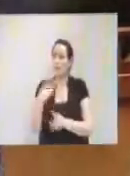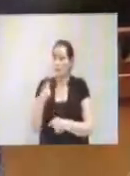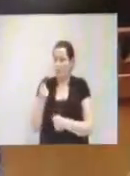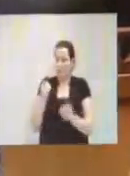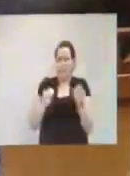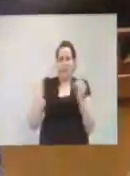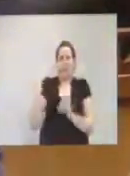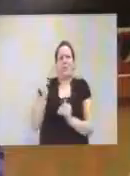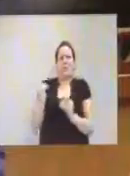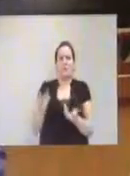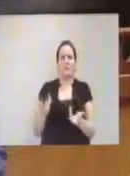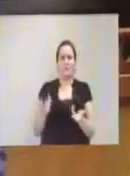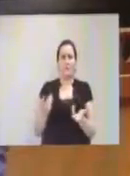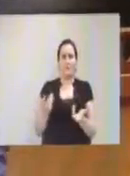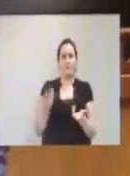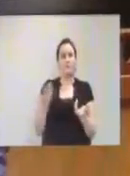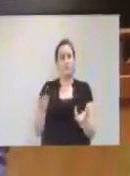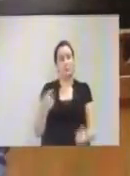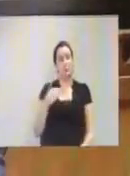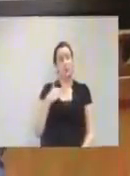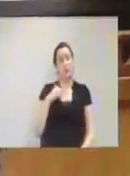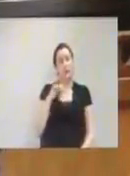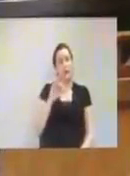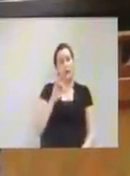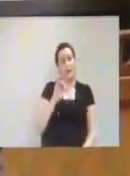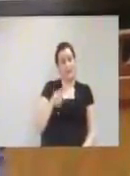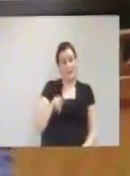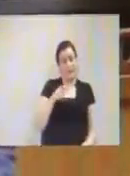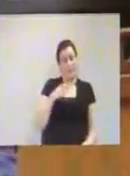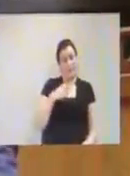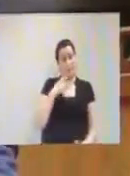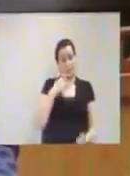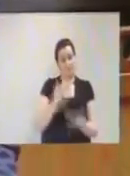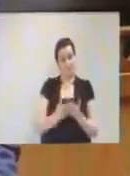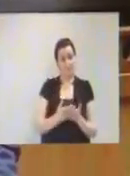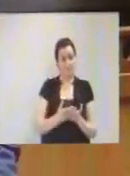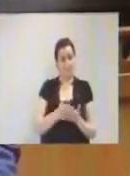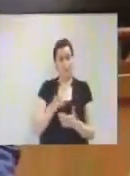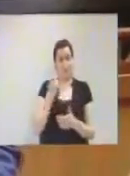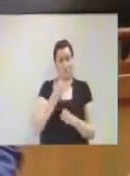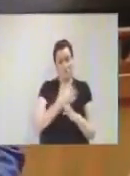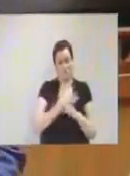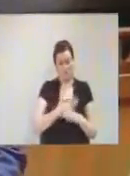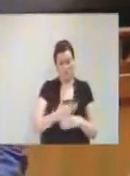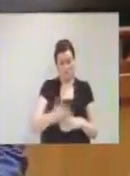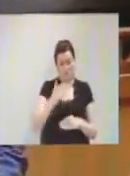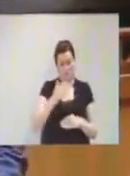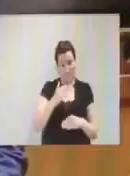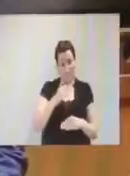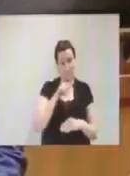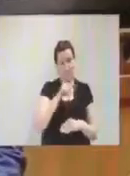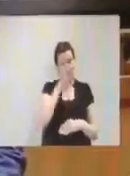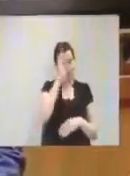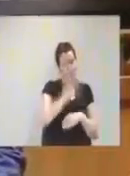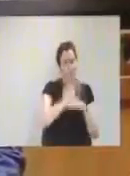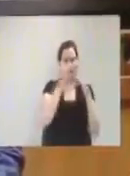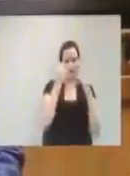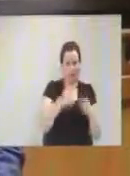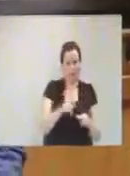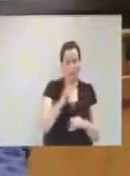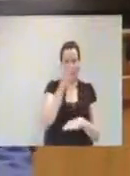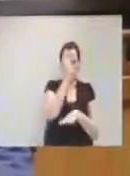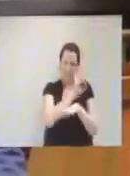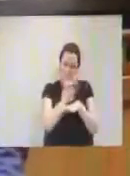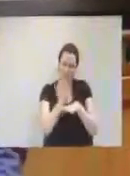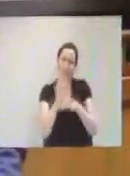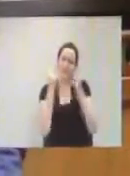Speaker, the IFP submits, as from the beginning, that the entire plan has been ill-conceived and poorly planned.